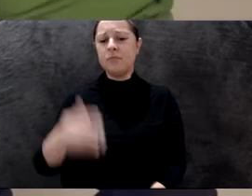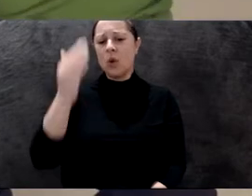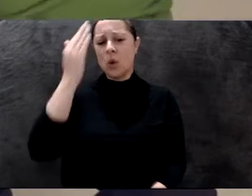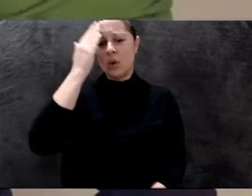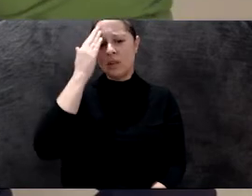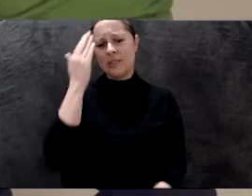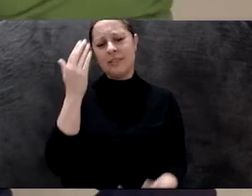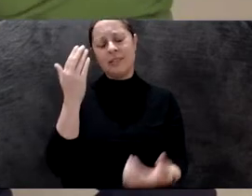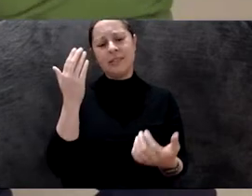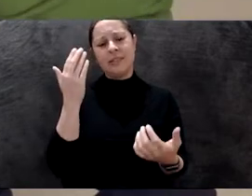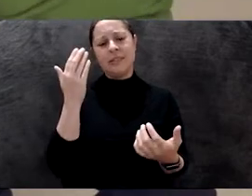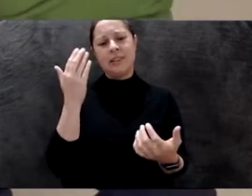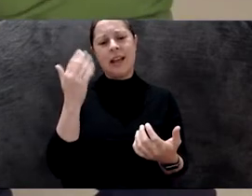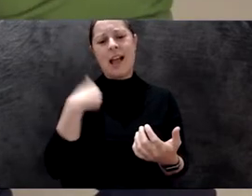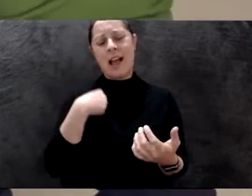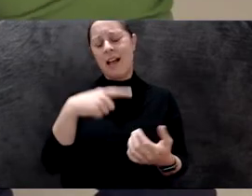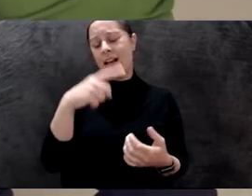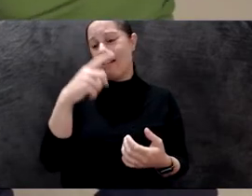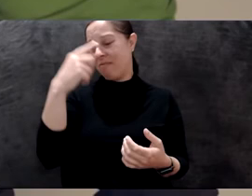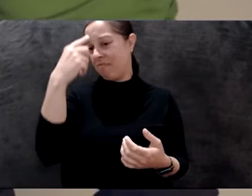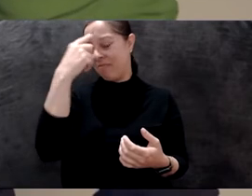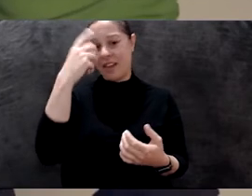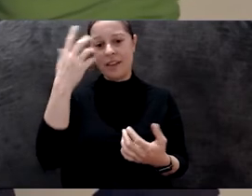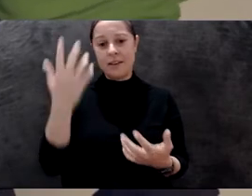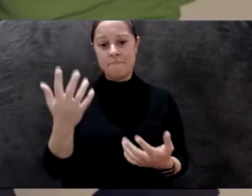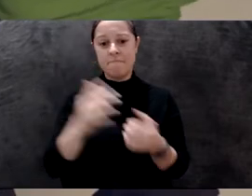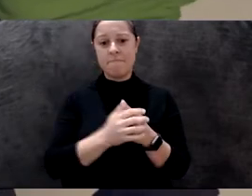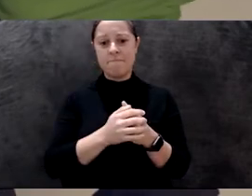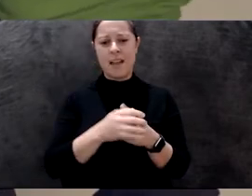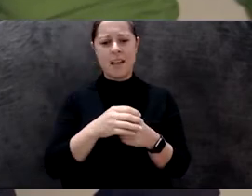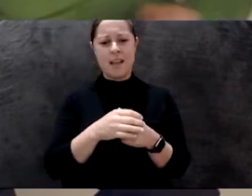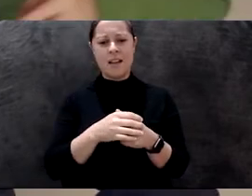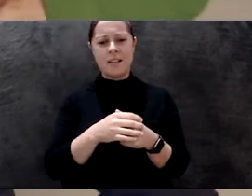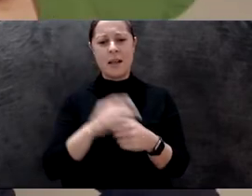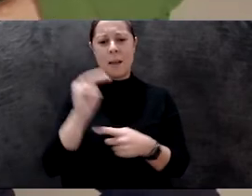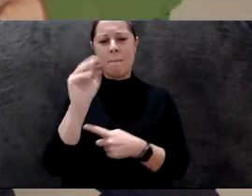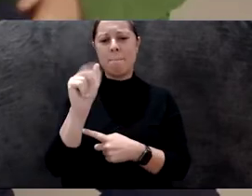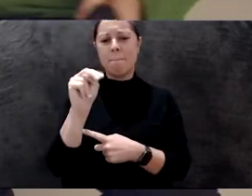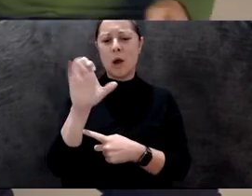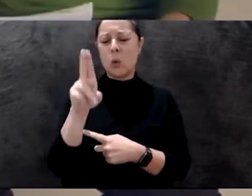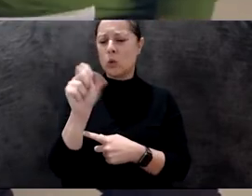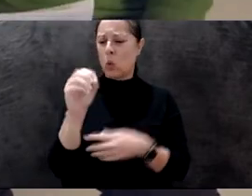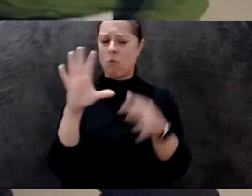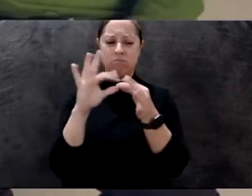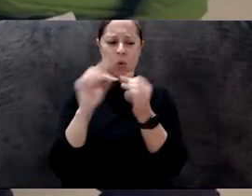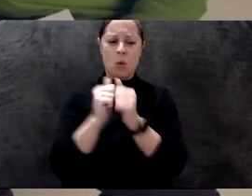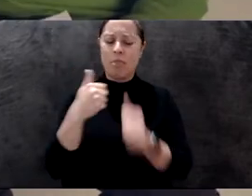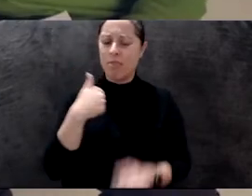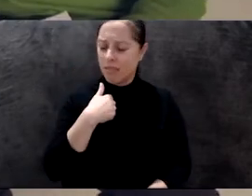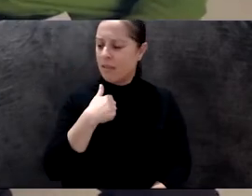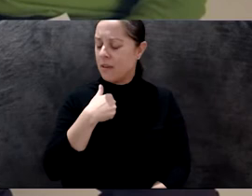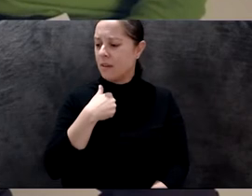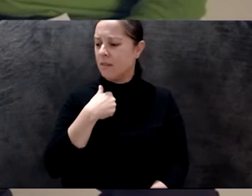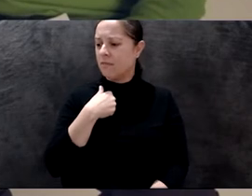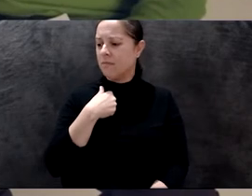Italian biologist, that spiders, and is known also, that spiders live on the planet Earth since 280 million